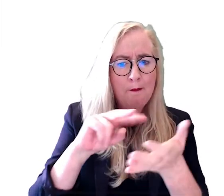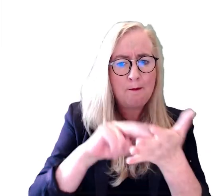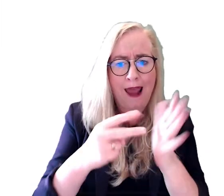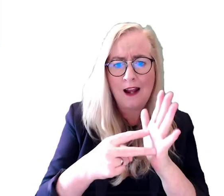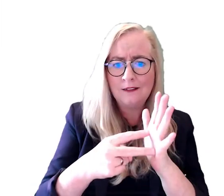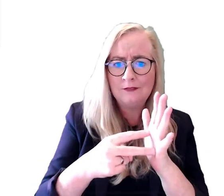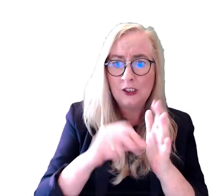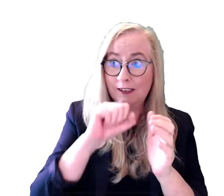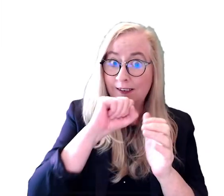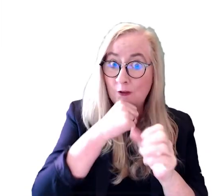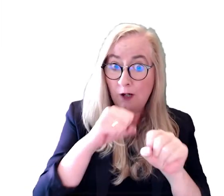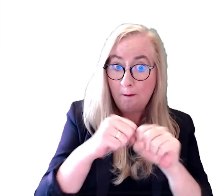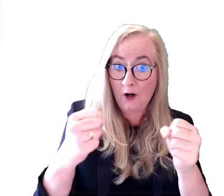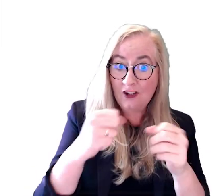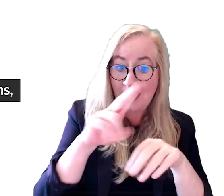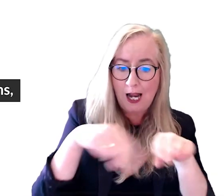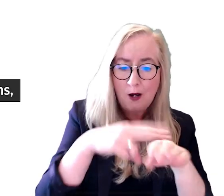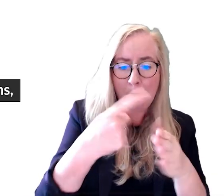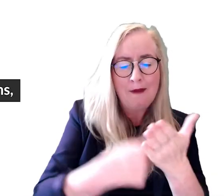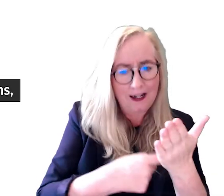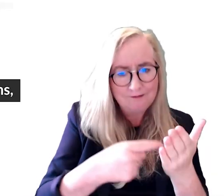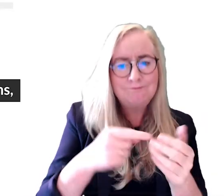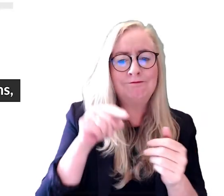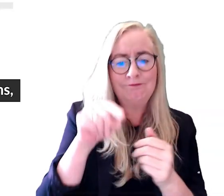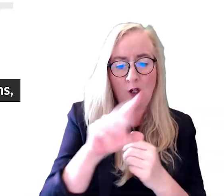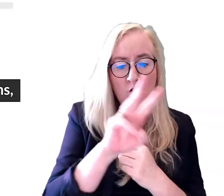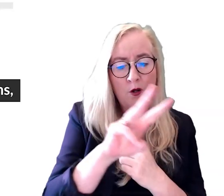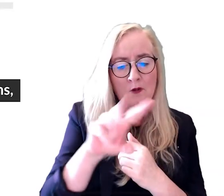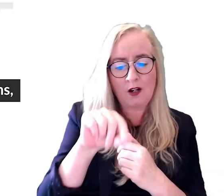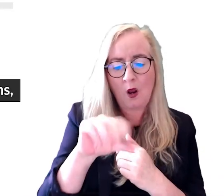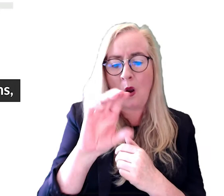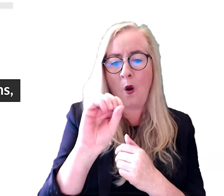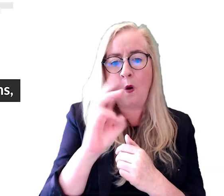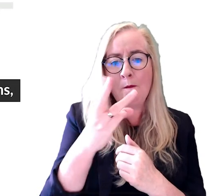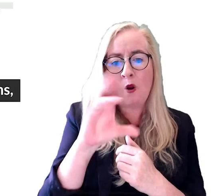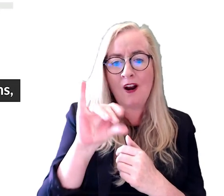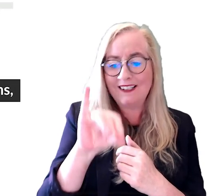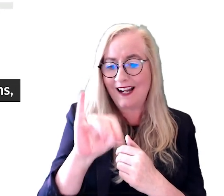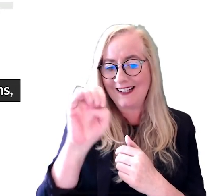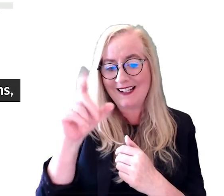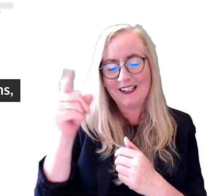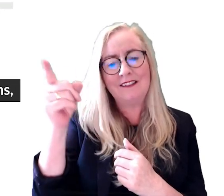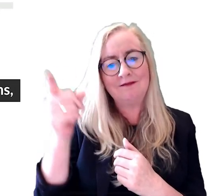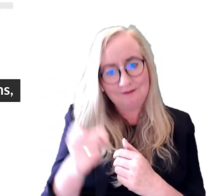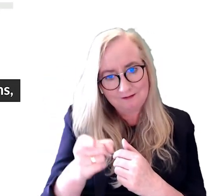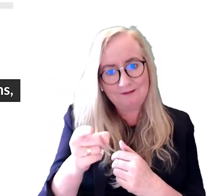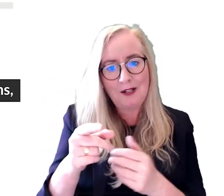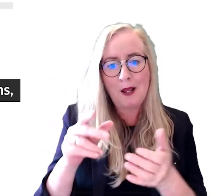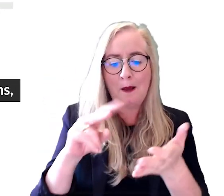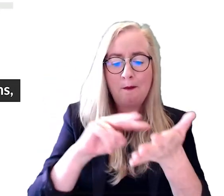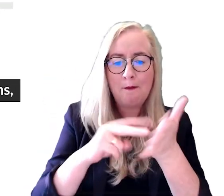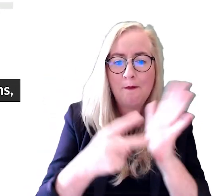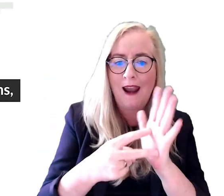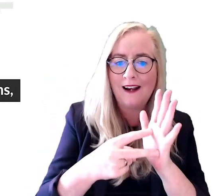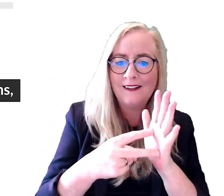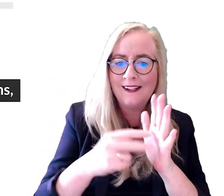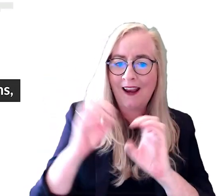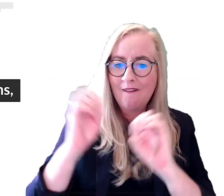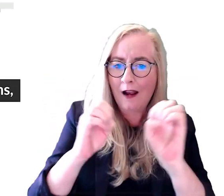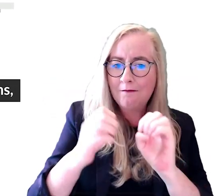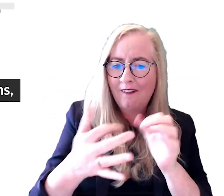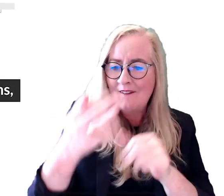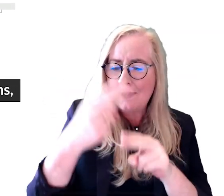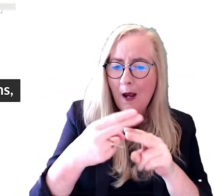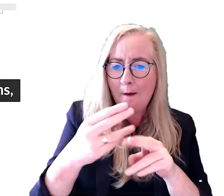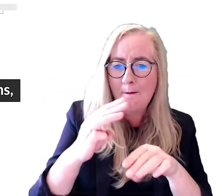seriously breaches national policy. Visit www.opr.ie forward slash Plans Evaluation